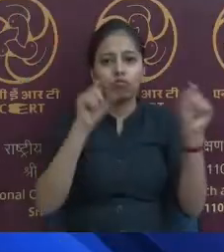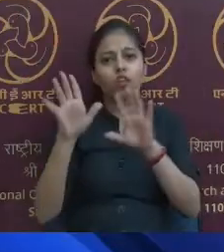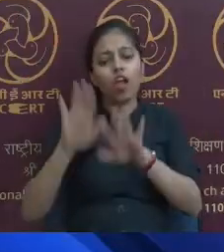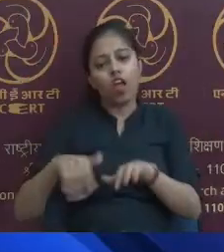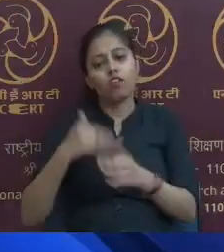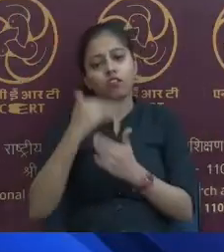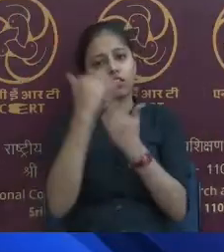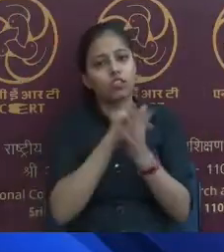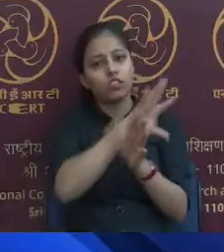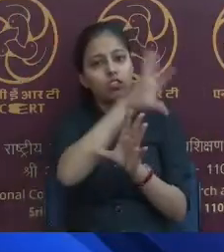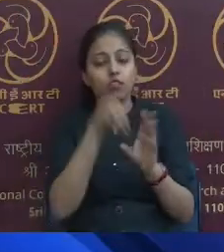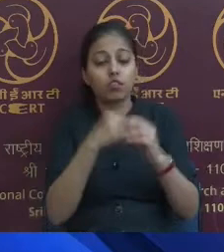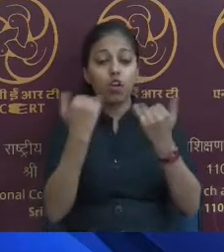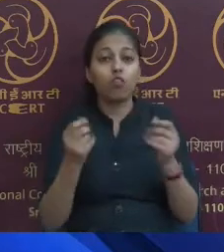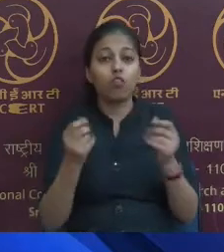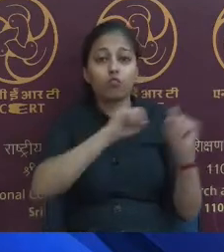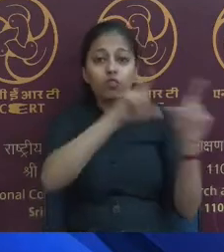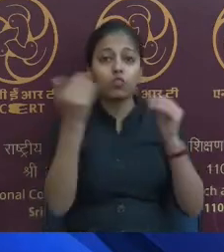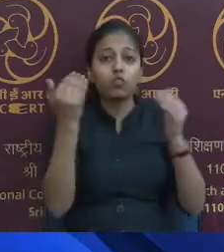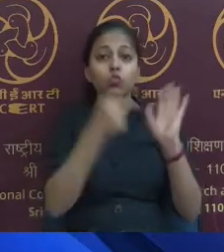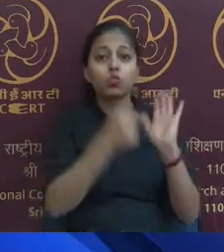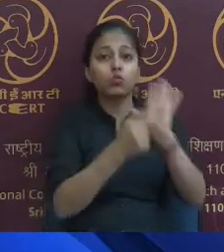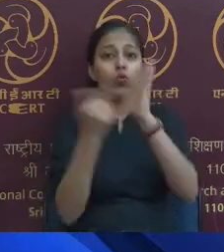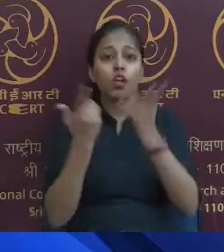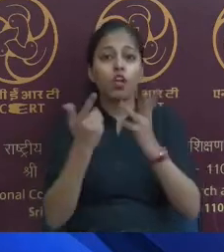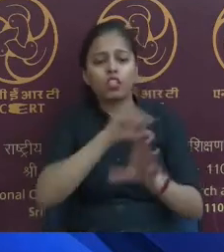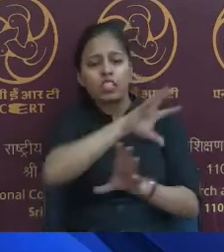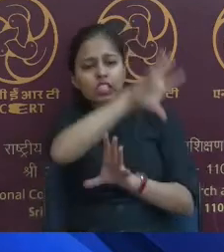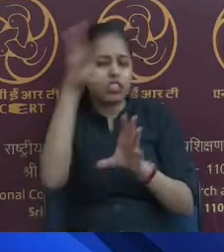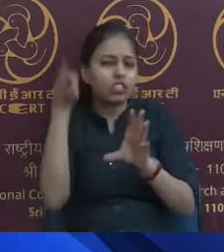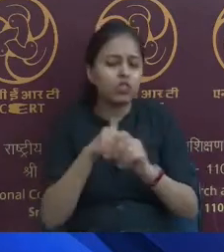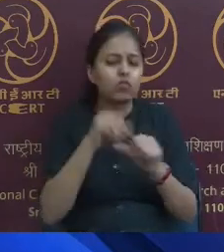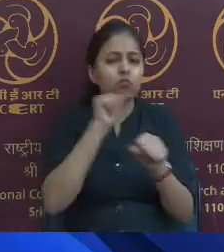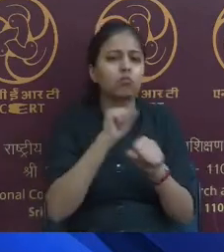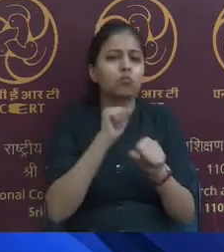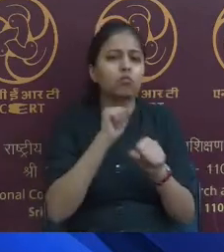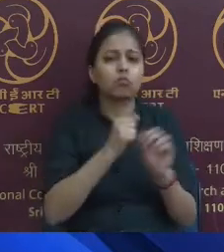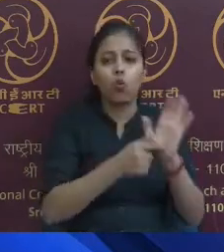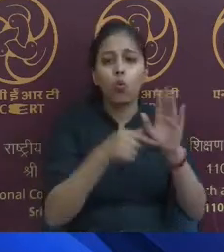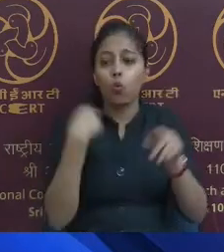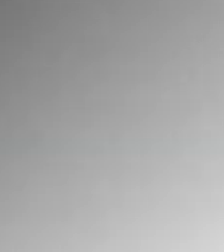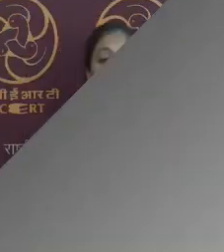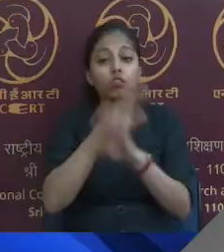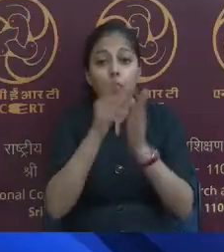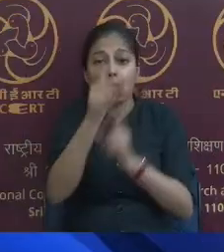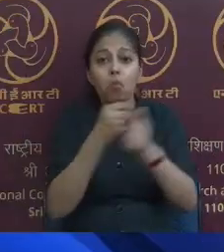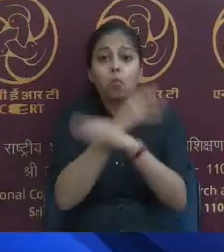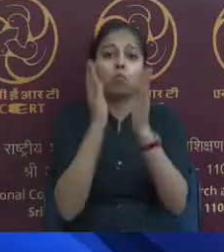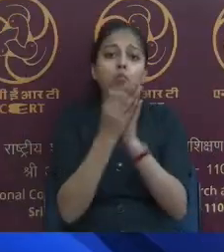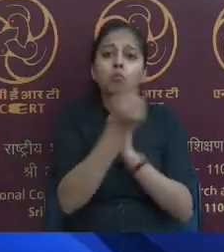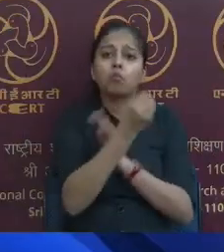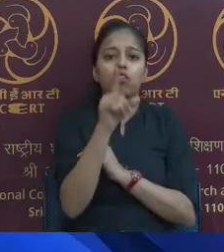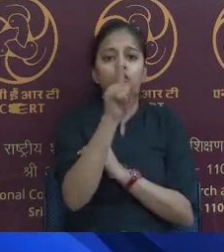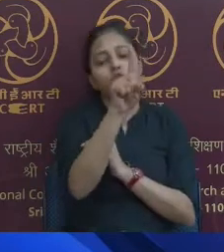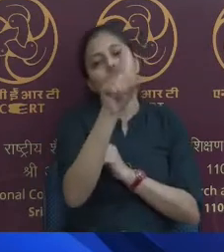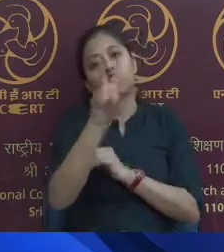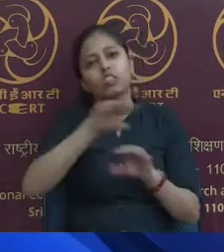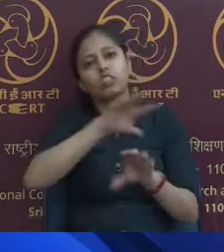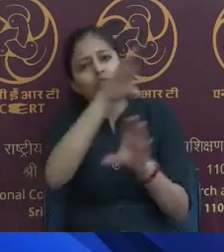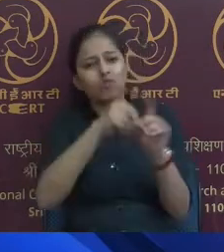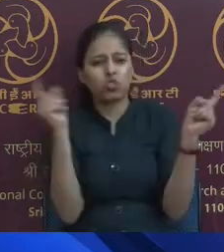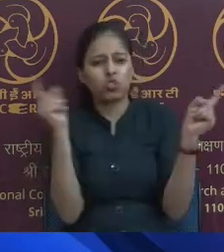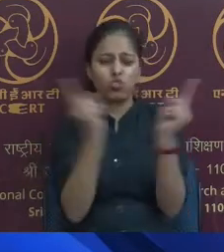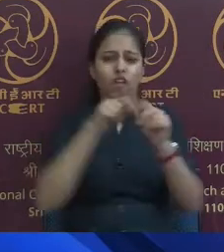shows a glimpse of all the work that the mindful innovators are doing. The video compilation will show the technologies and the